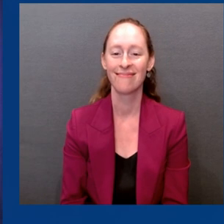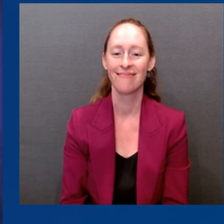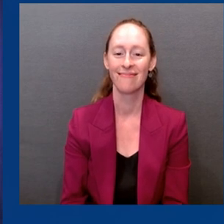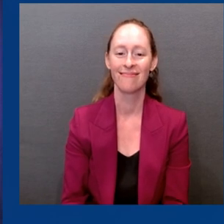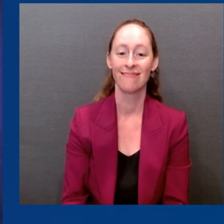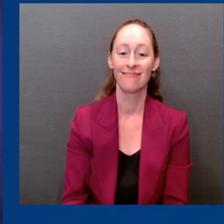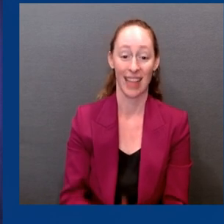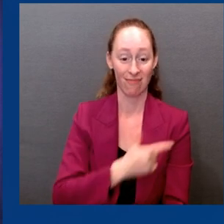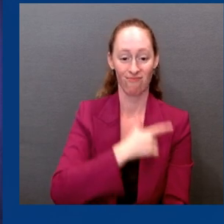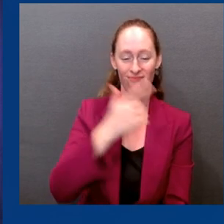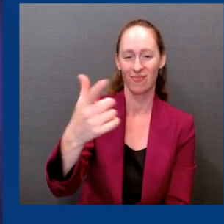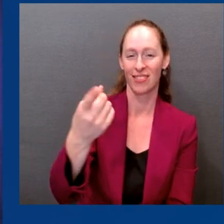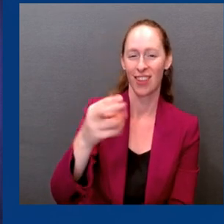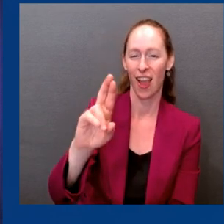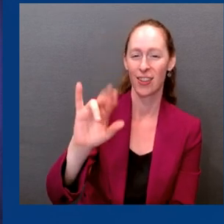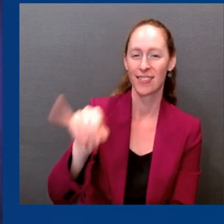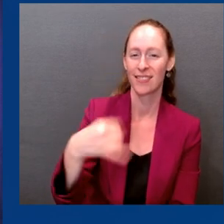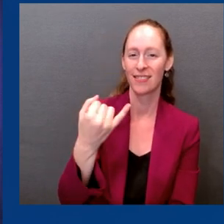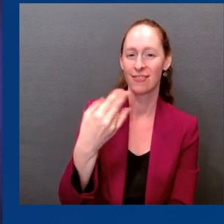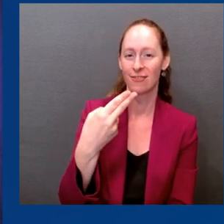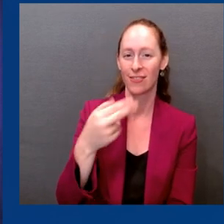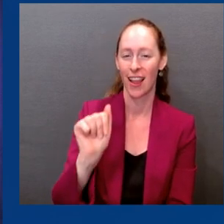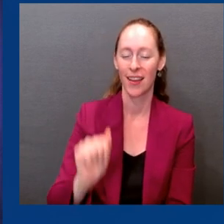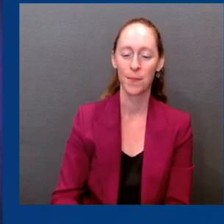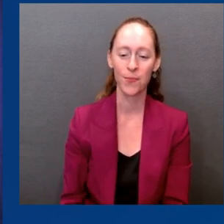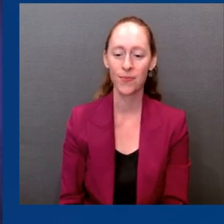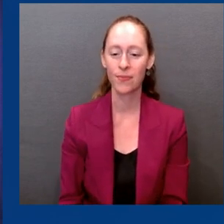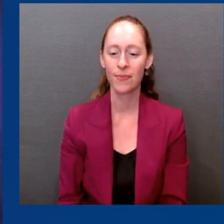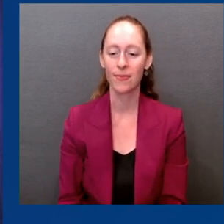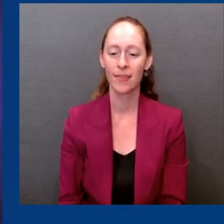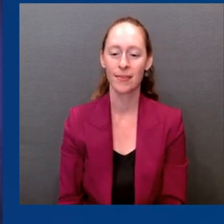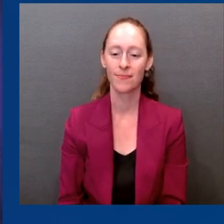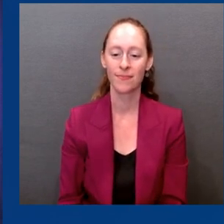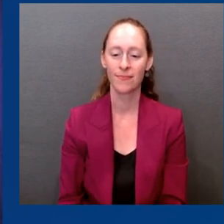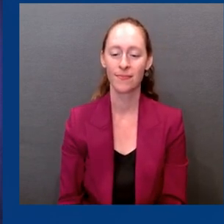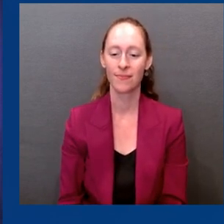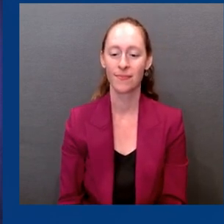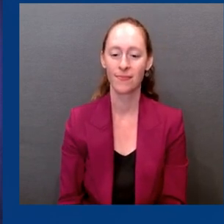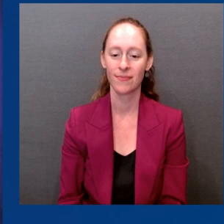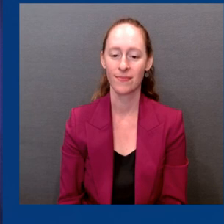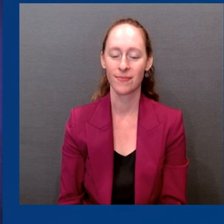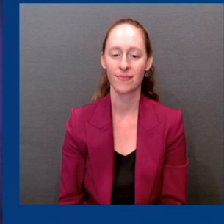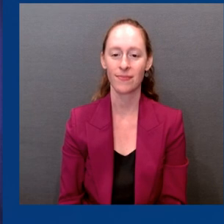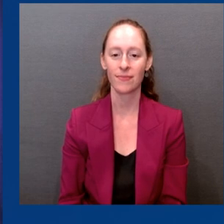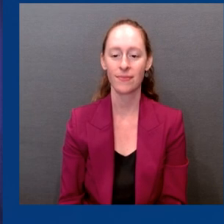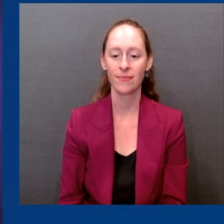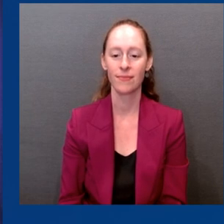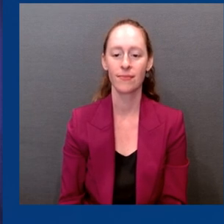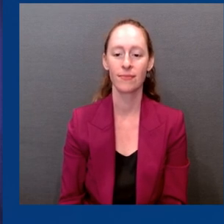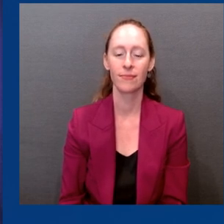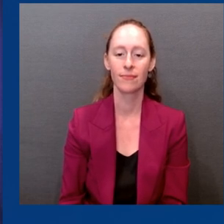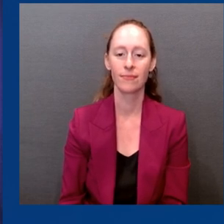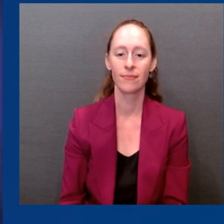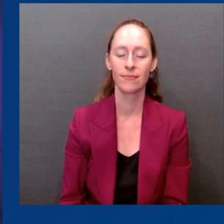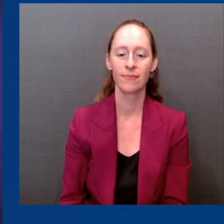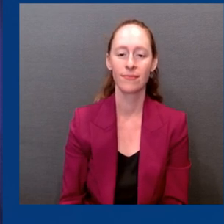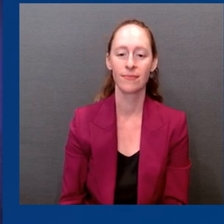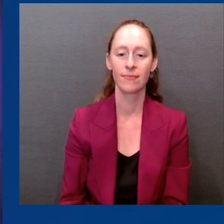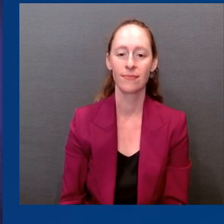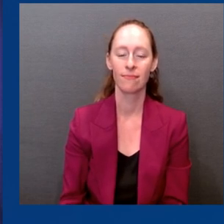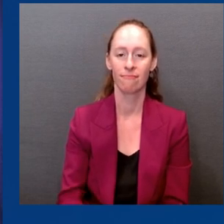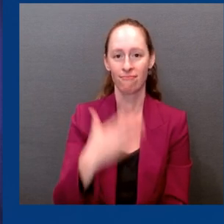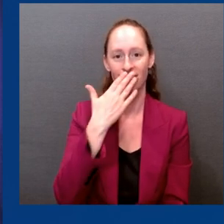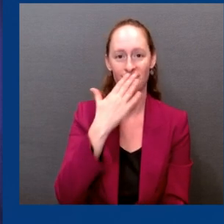pick up where Tony left off. For the last two years, this virus has continued evolving, while our